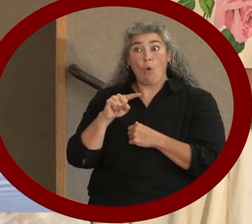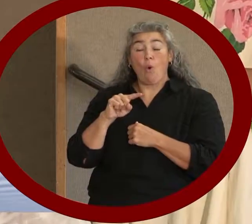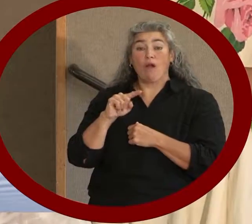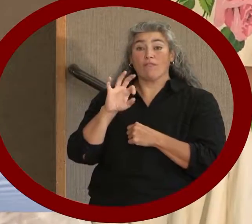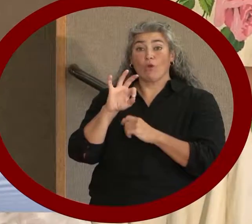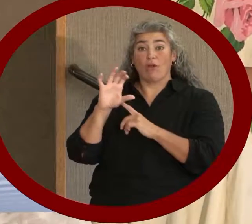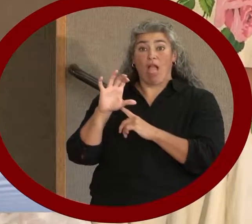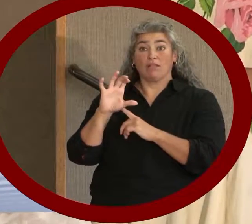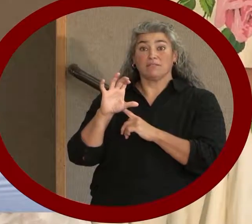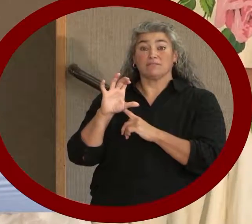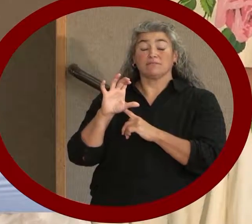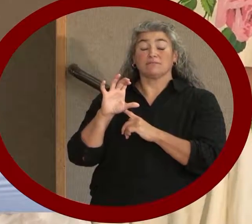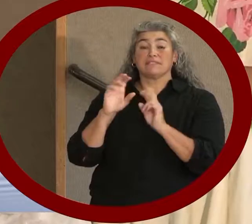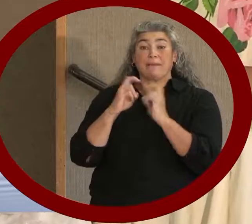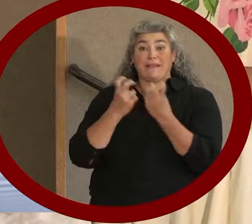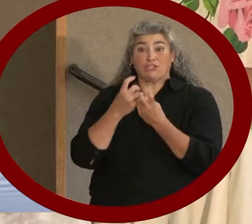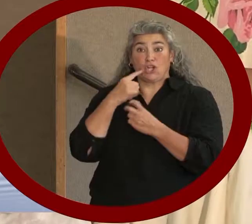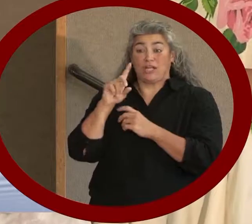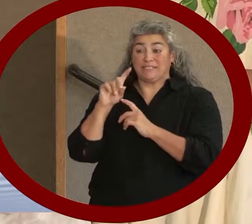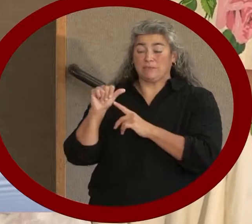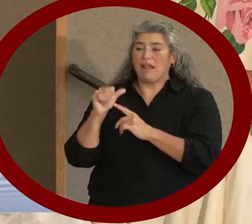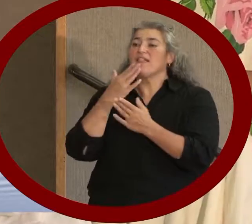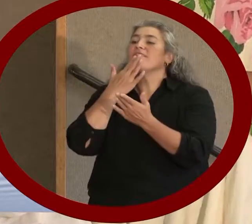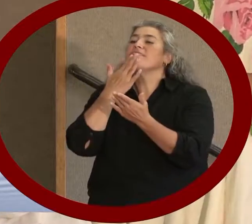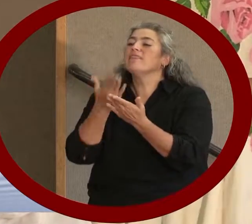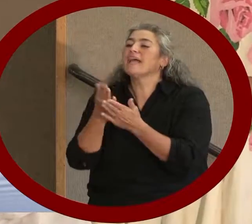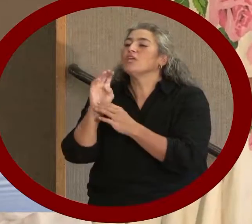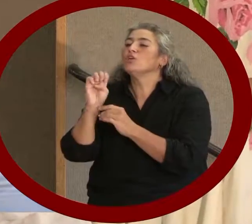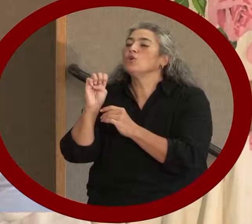Disabilities, thank you, Emma, for your dedication.